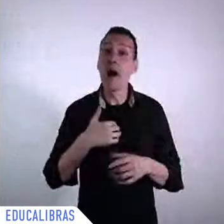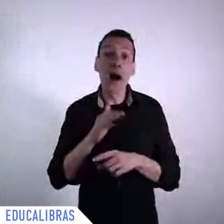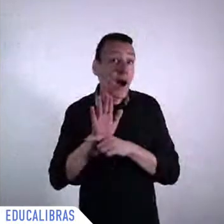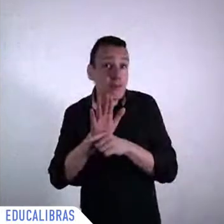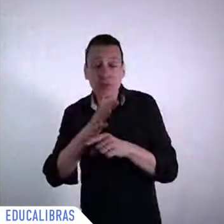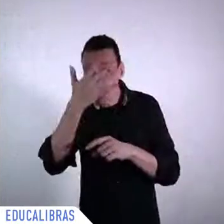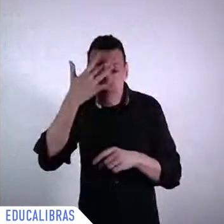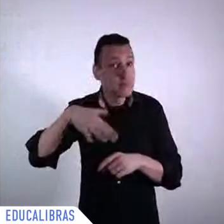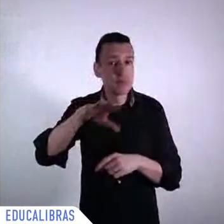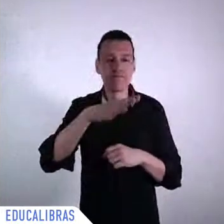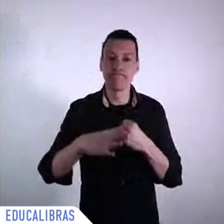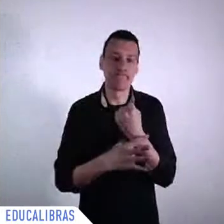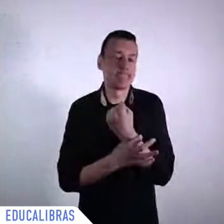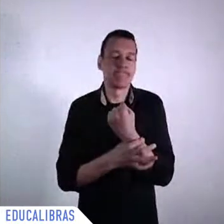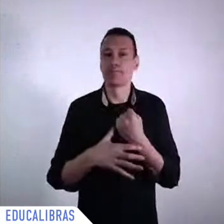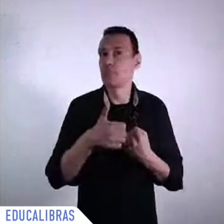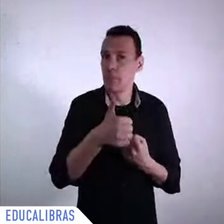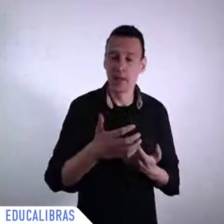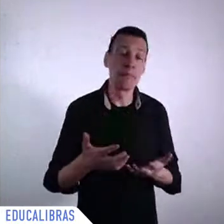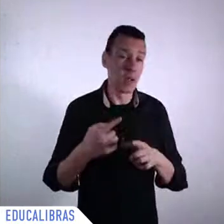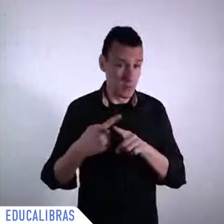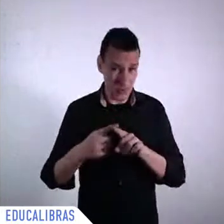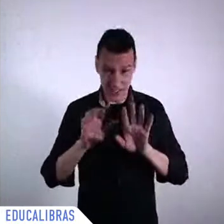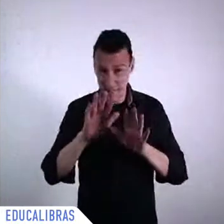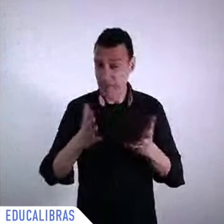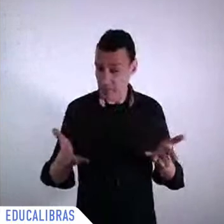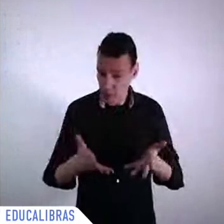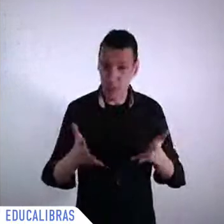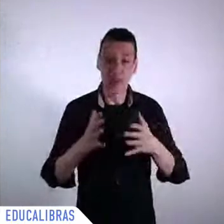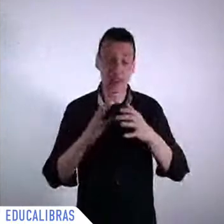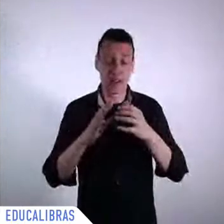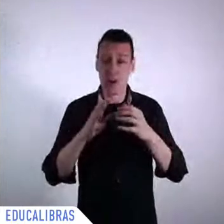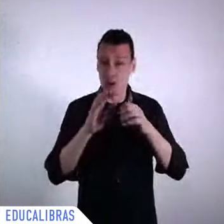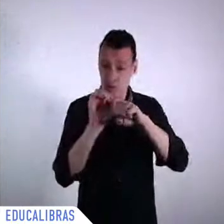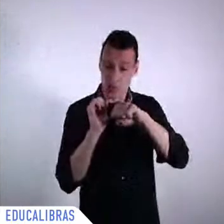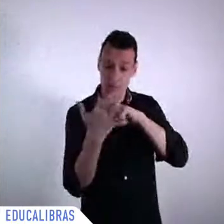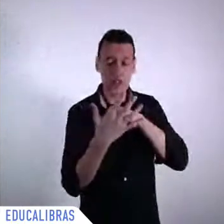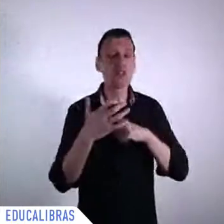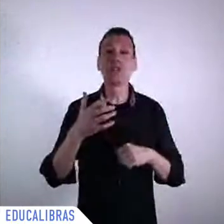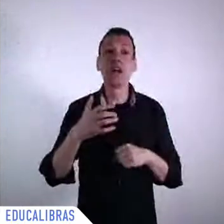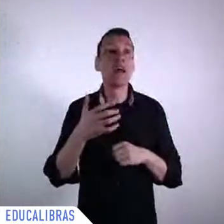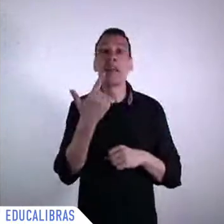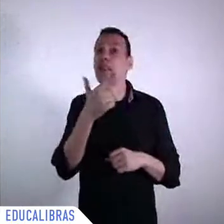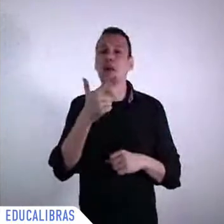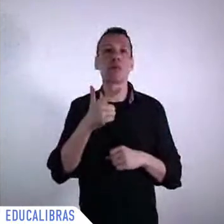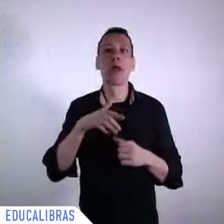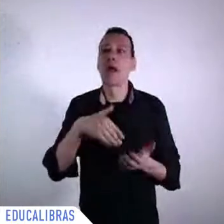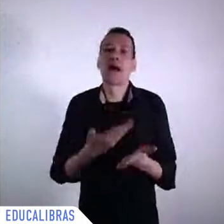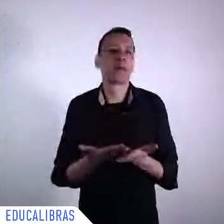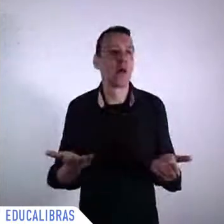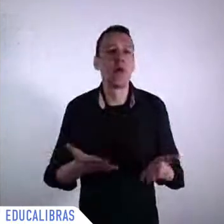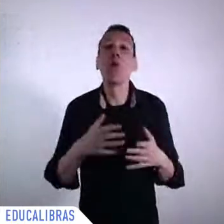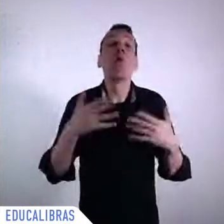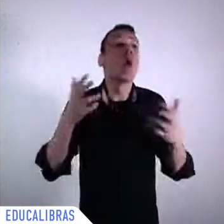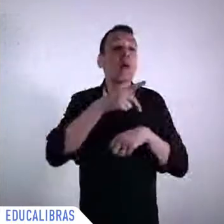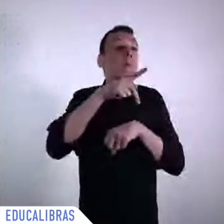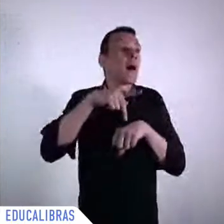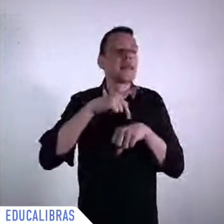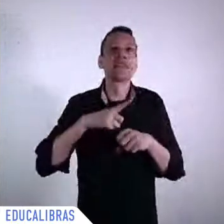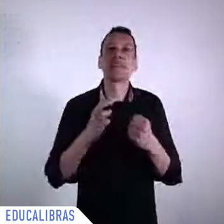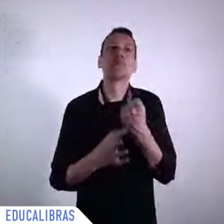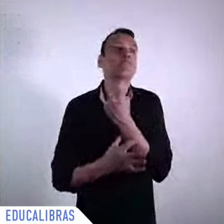this pandemic I think there is an overall rejection of this model of neoliberalism